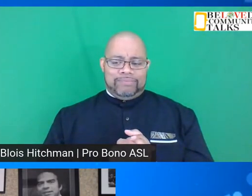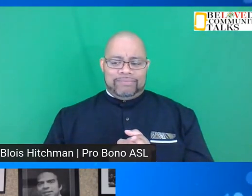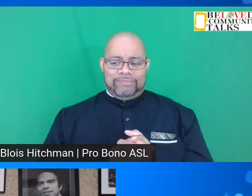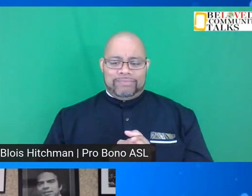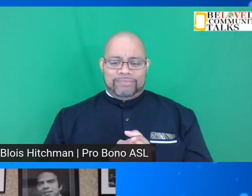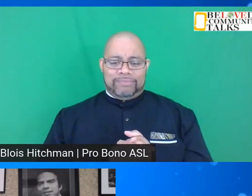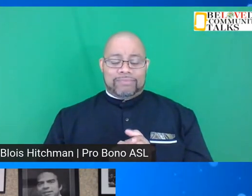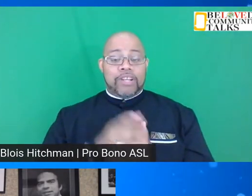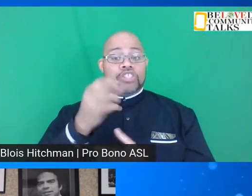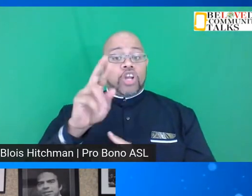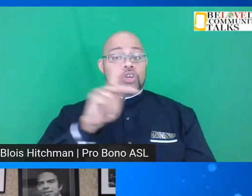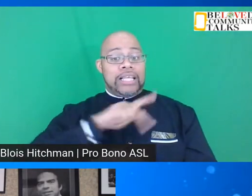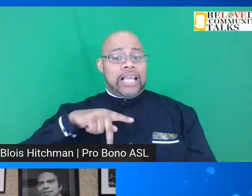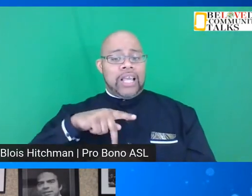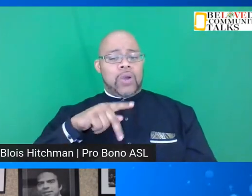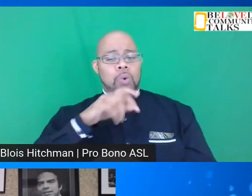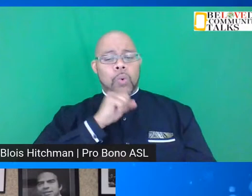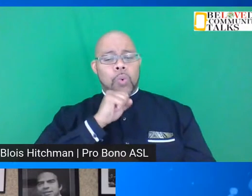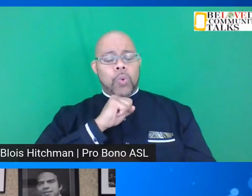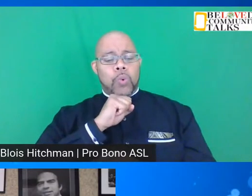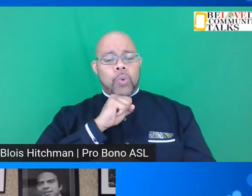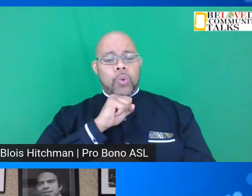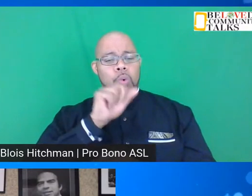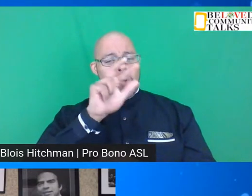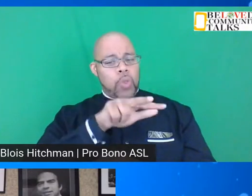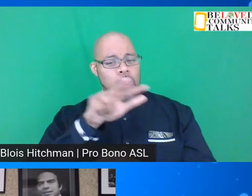Dr. King was 33